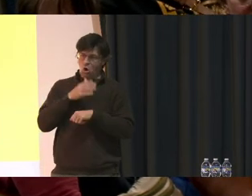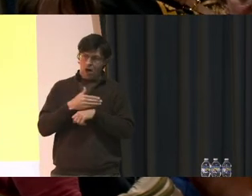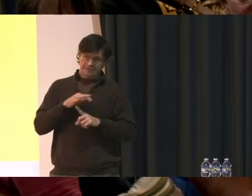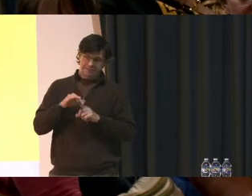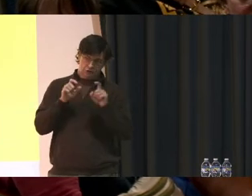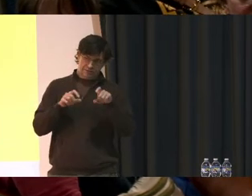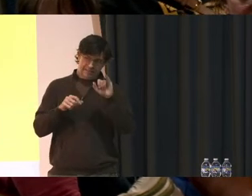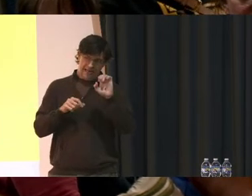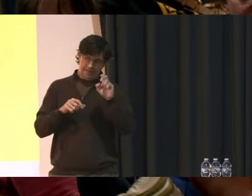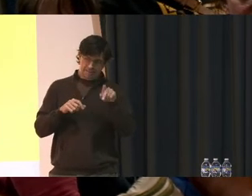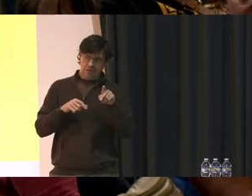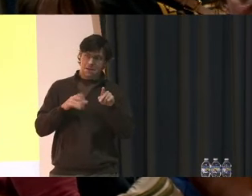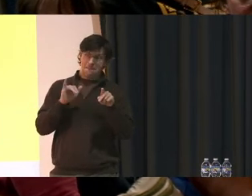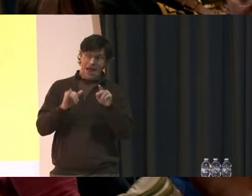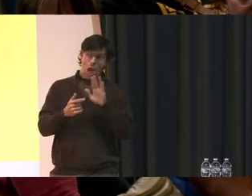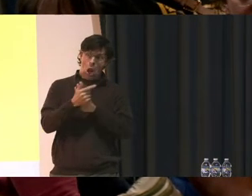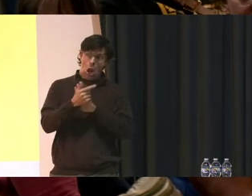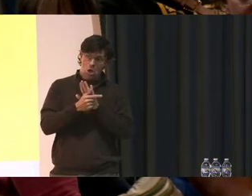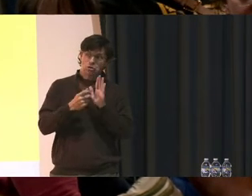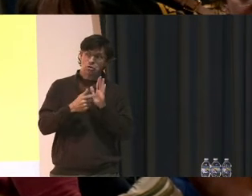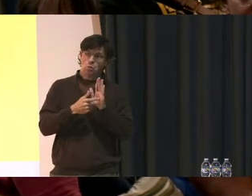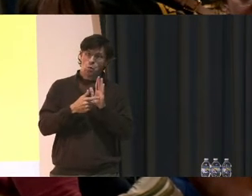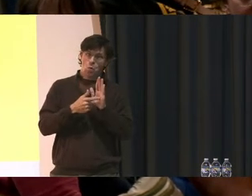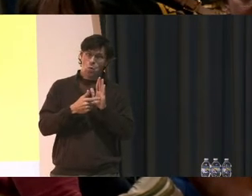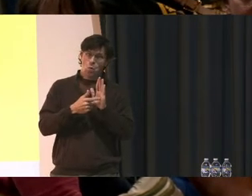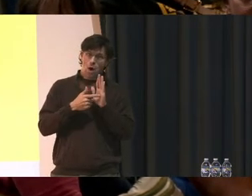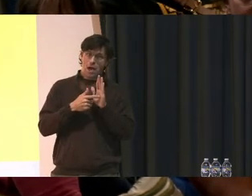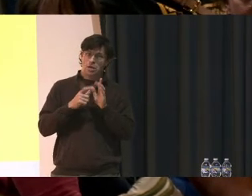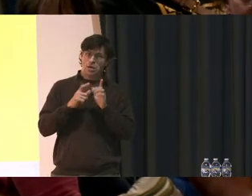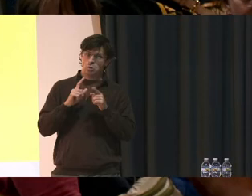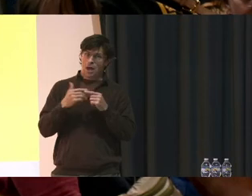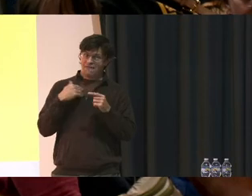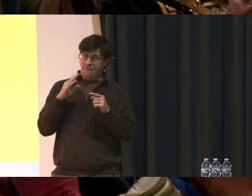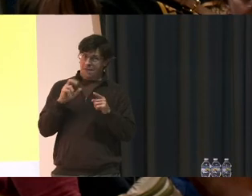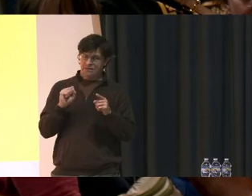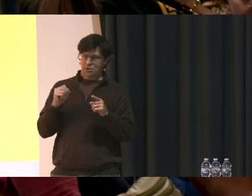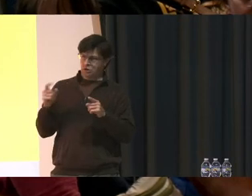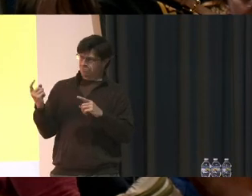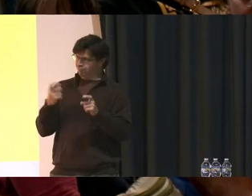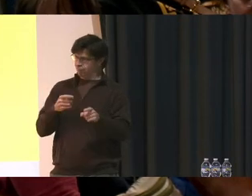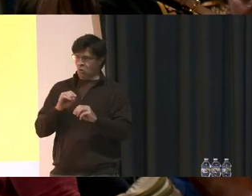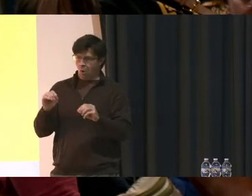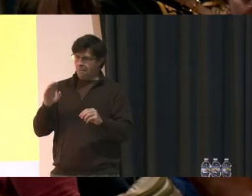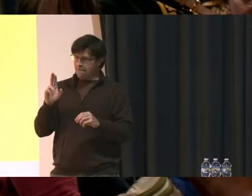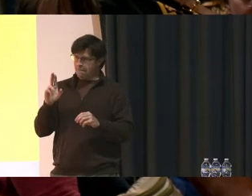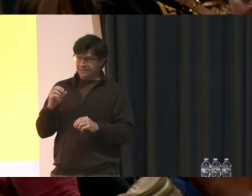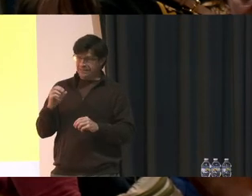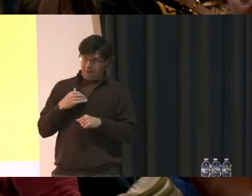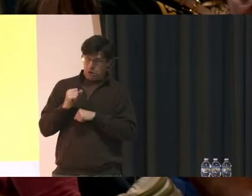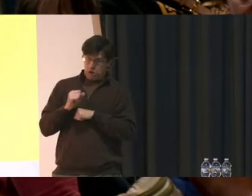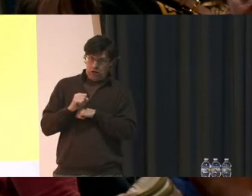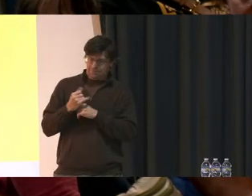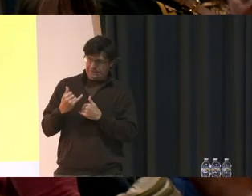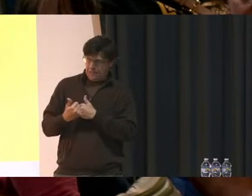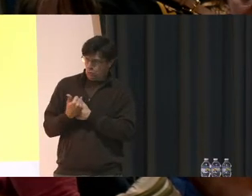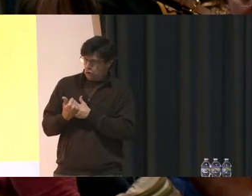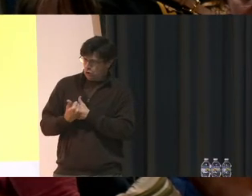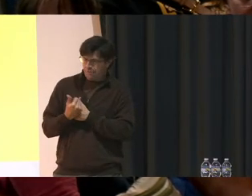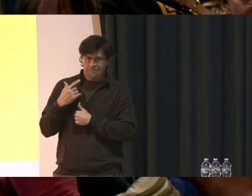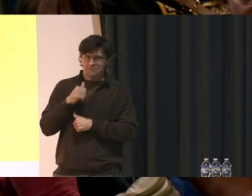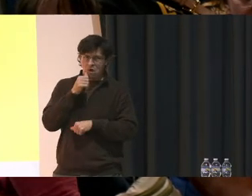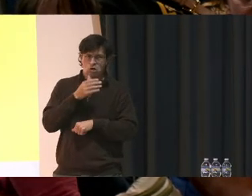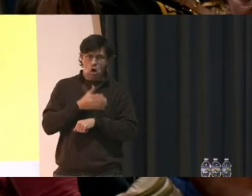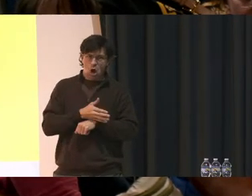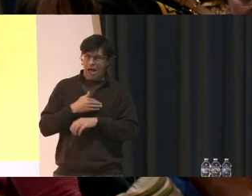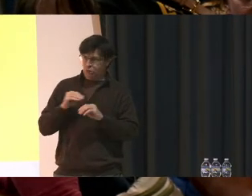By law, she is retired to a bus. She does not have a bus, and my job is in jeopardy at this point right now because my daughter